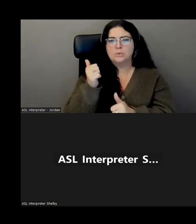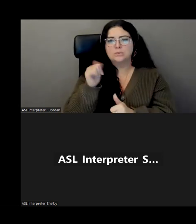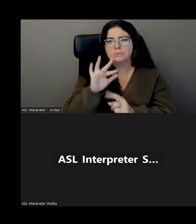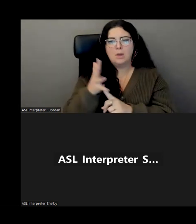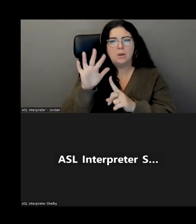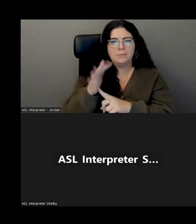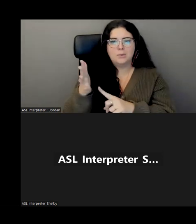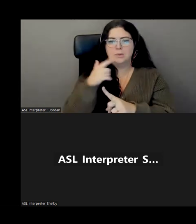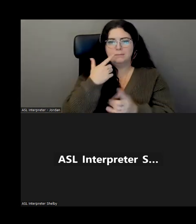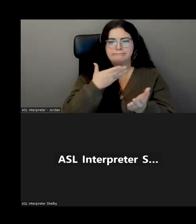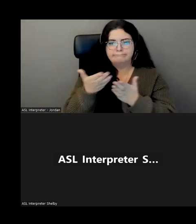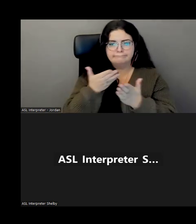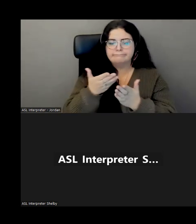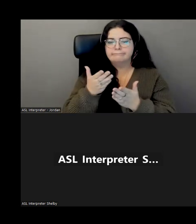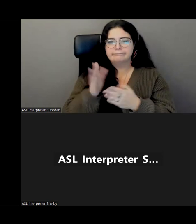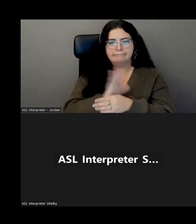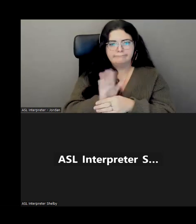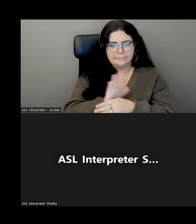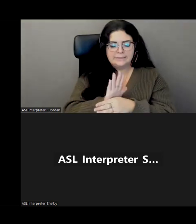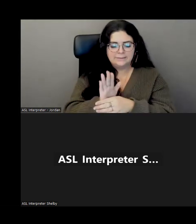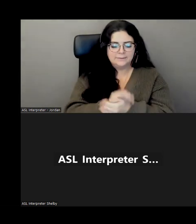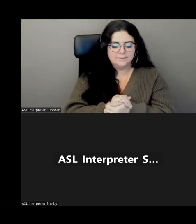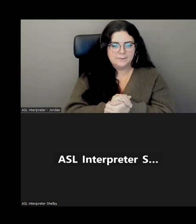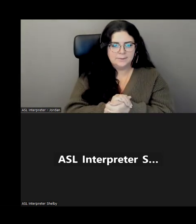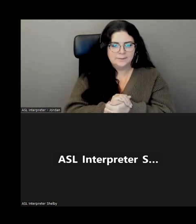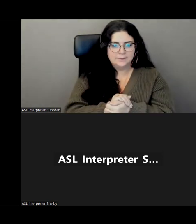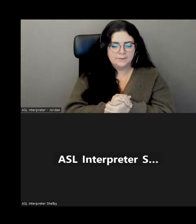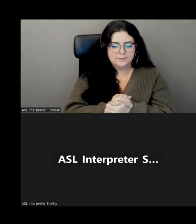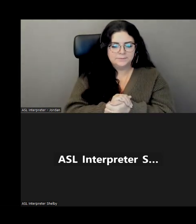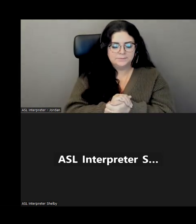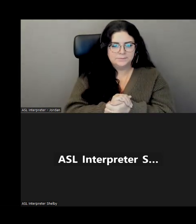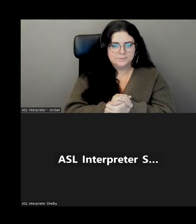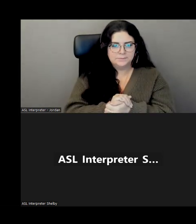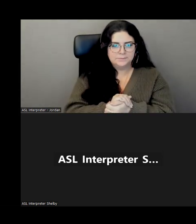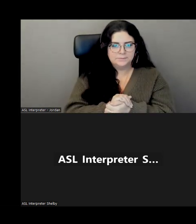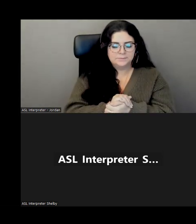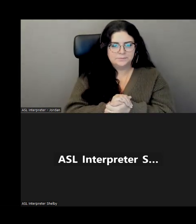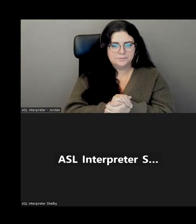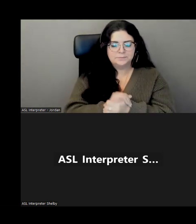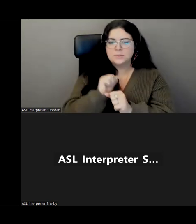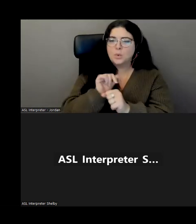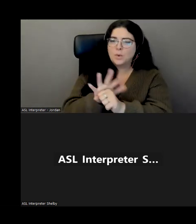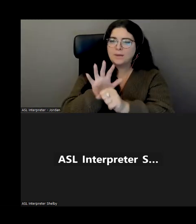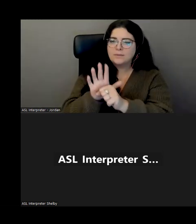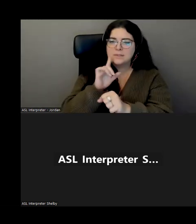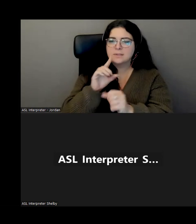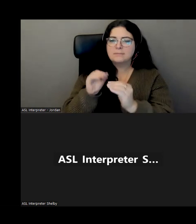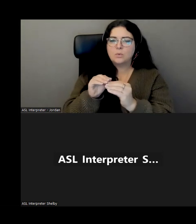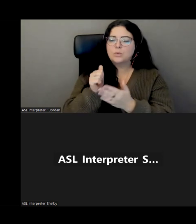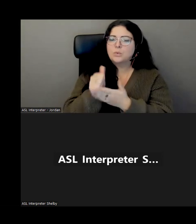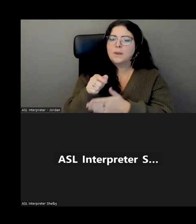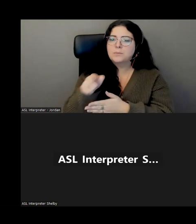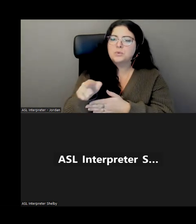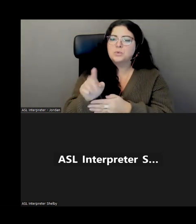busy services that we offer. advocacy is a way to help you to use your voice